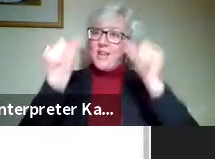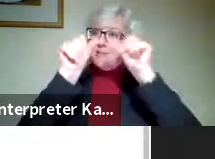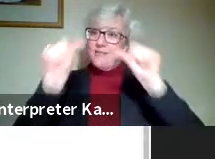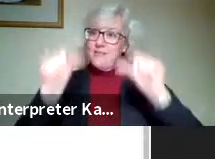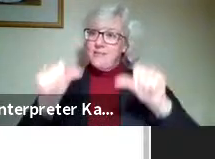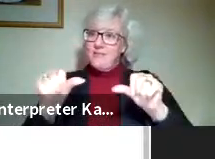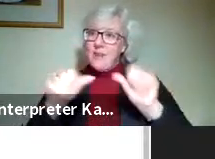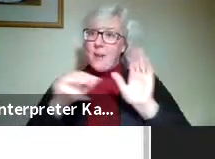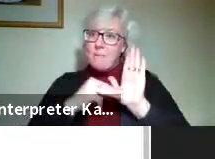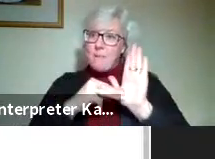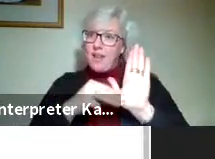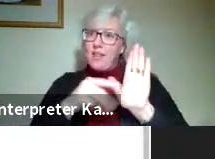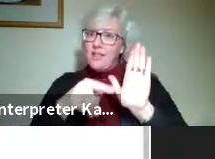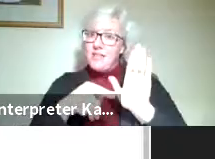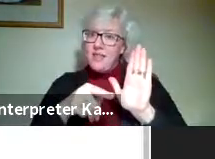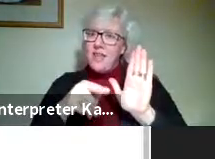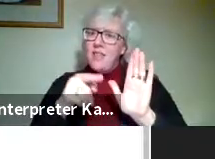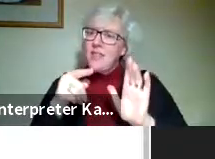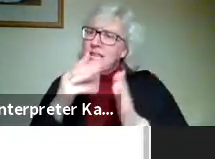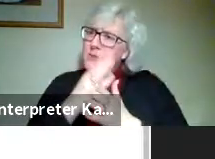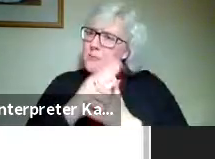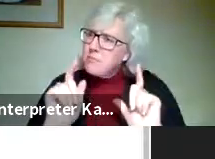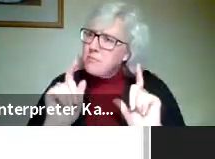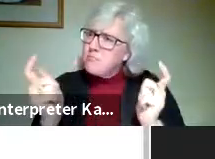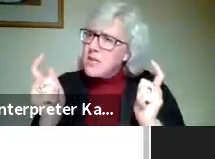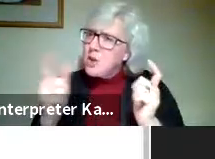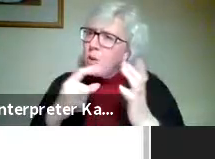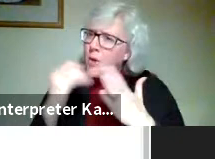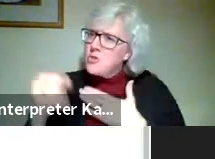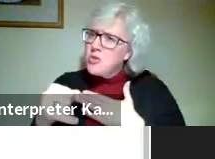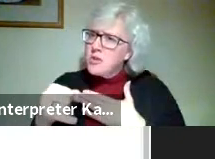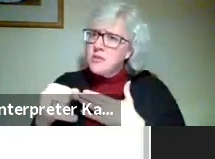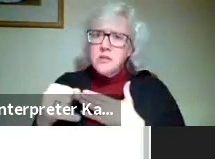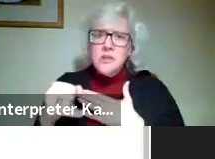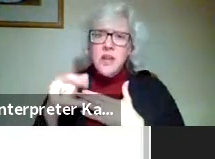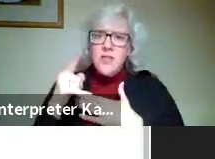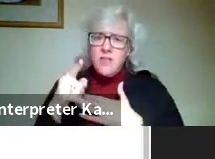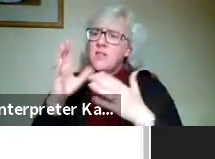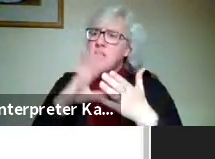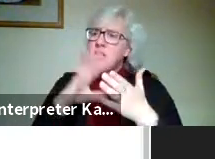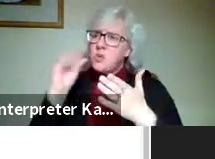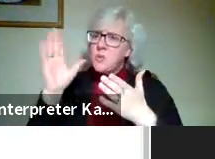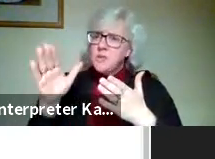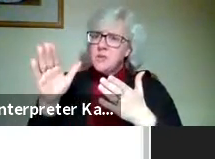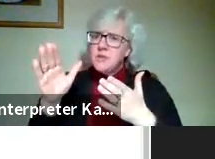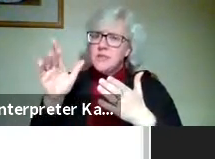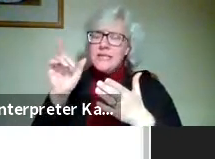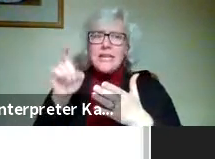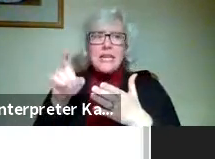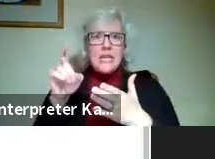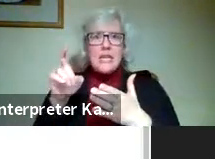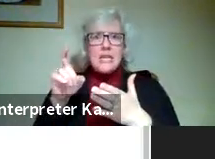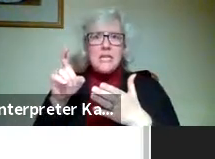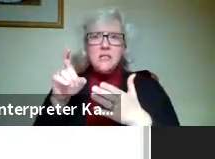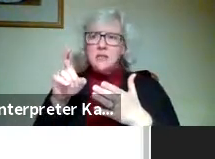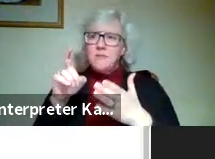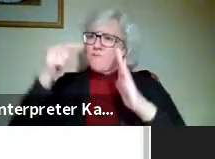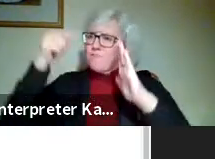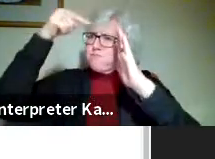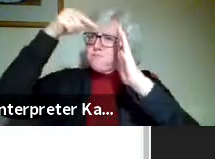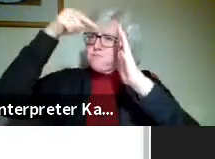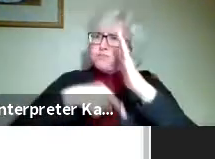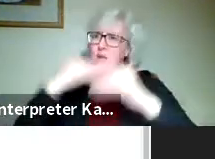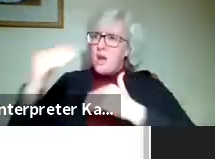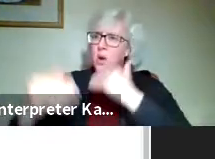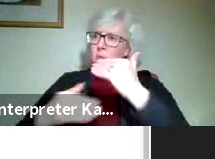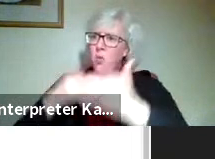I do believe this is part of a larger project in which the students have to do an extensive process